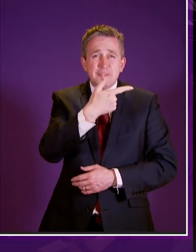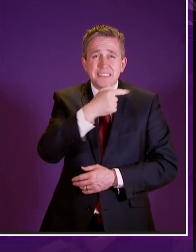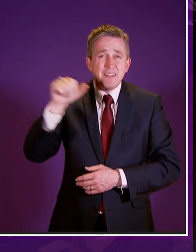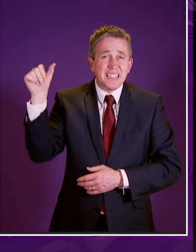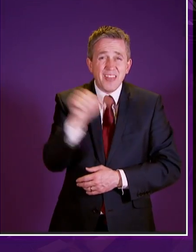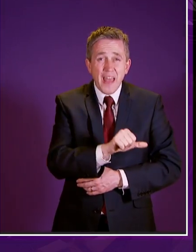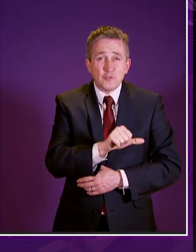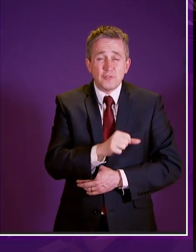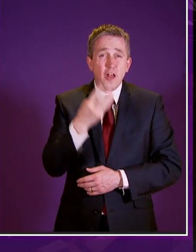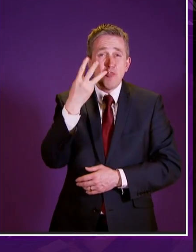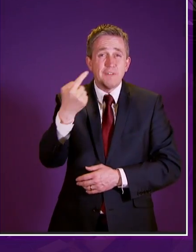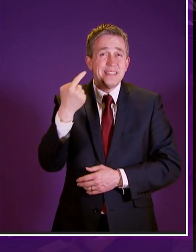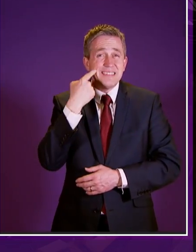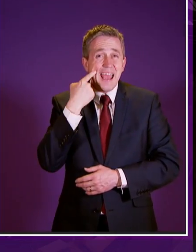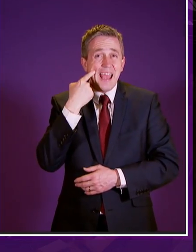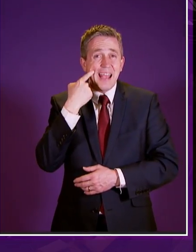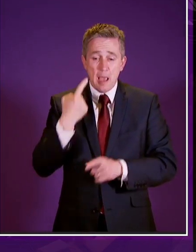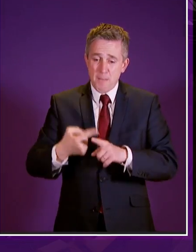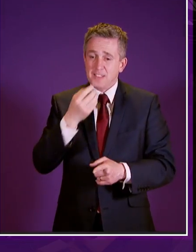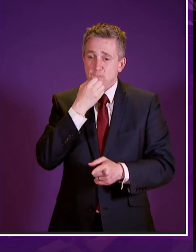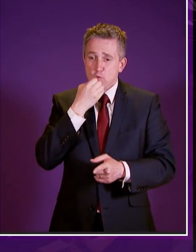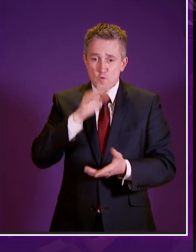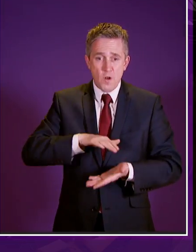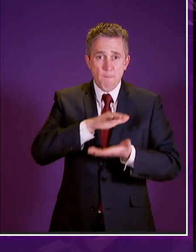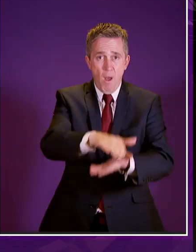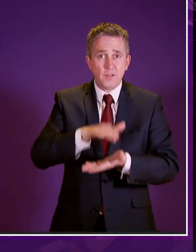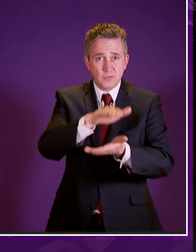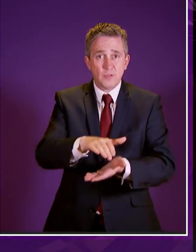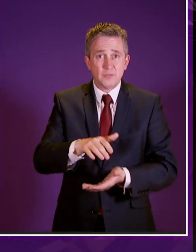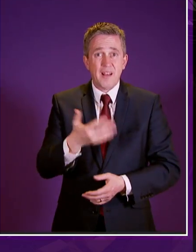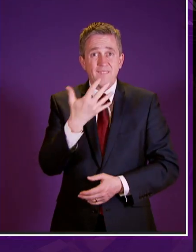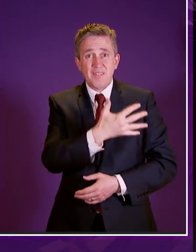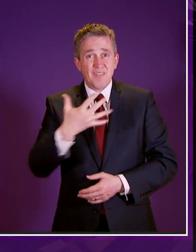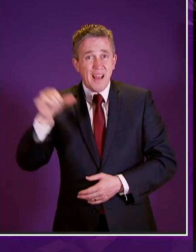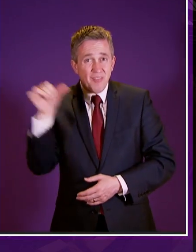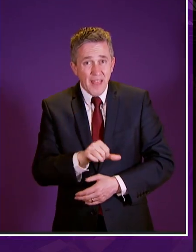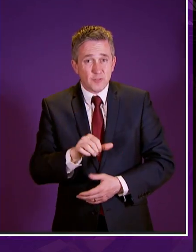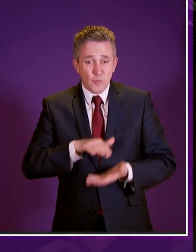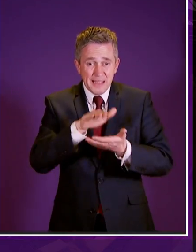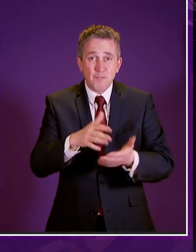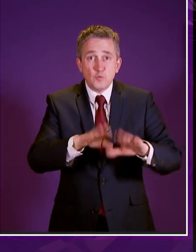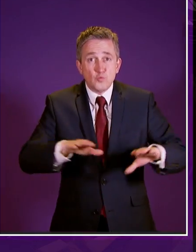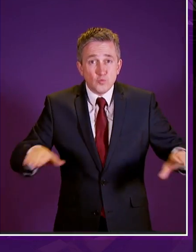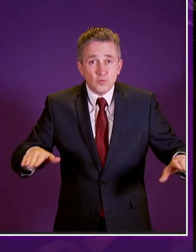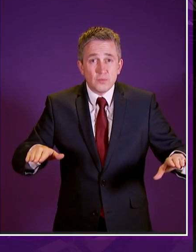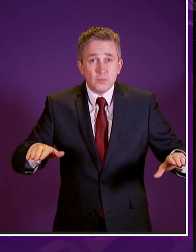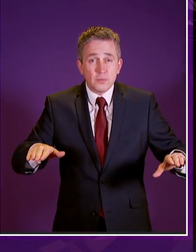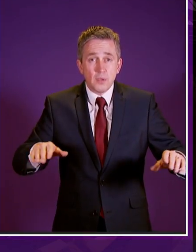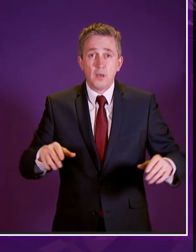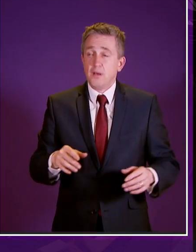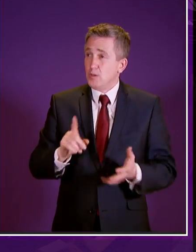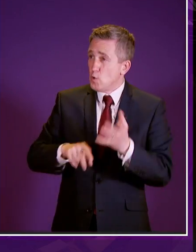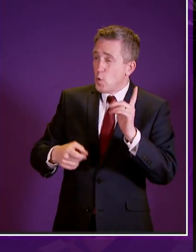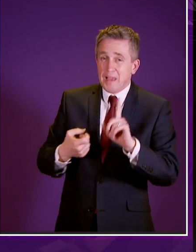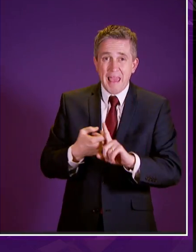three-day emergency food parcels here in scotland and 55 000 of those were to children we appear to be losing the